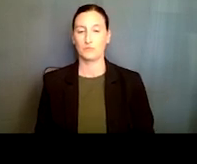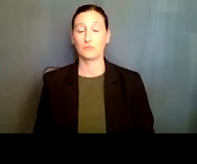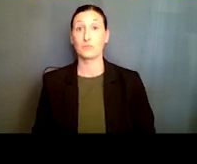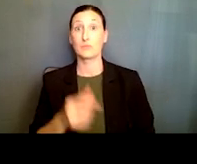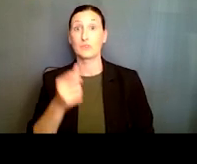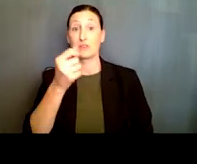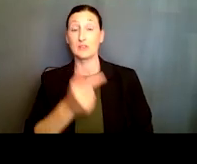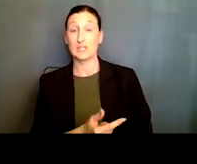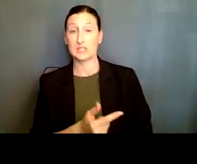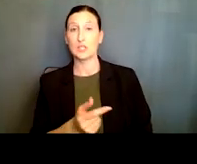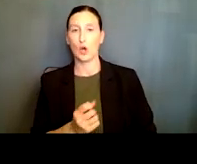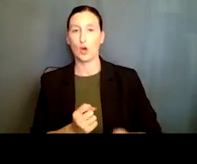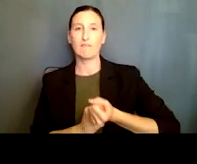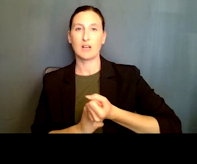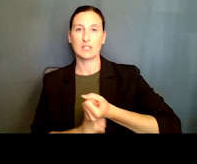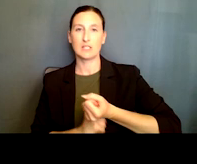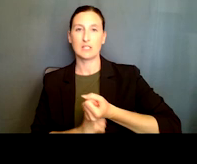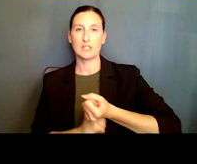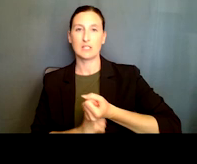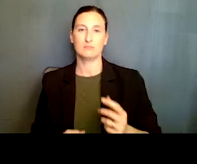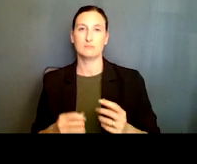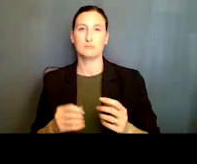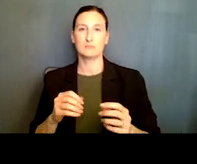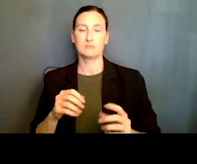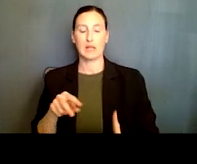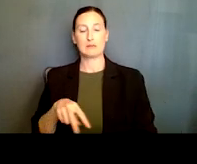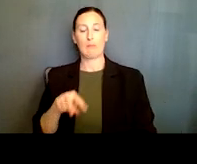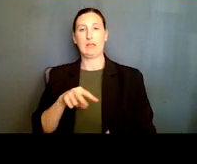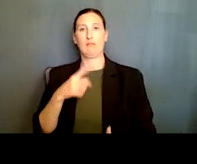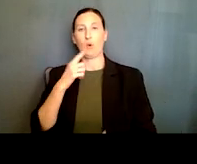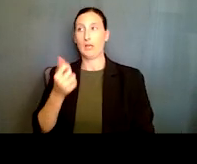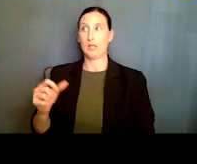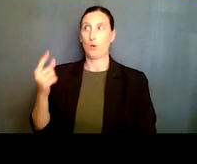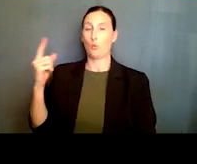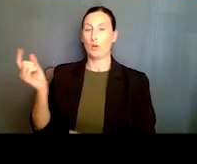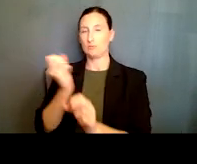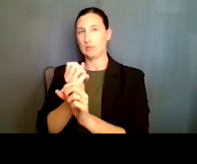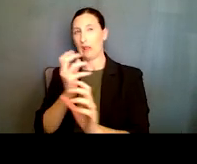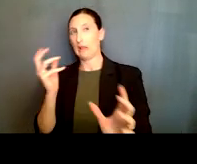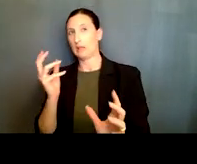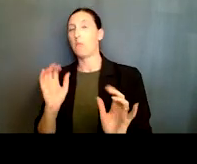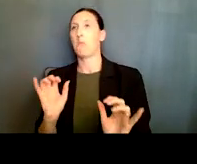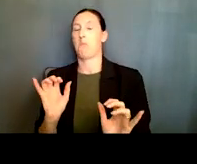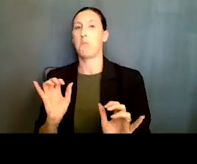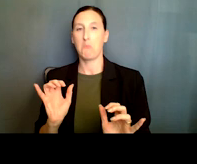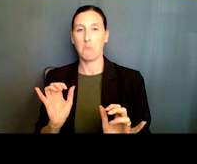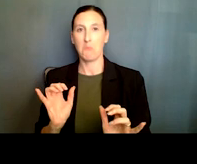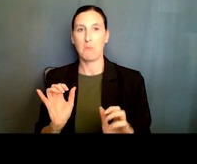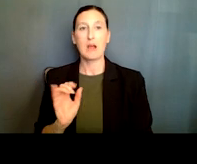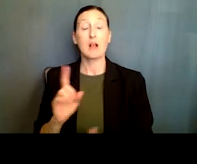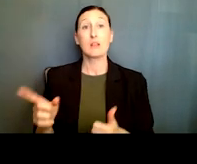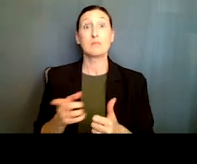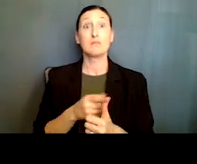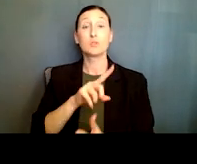fundamental aspect for anybody interested in obtaining funding from NSF. The very first